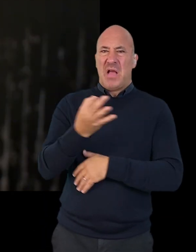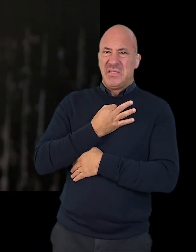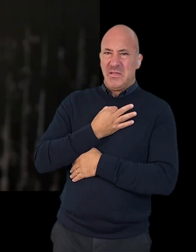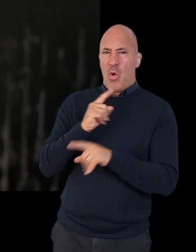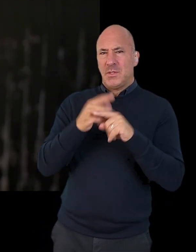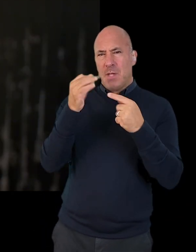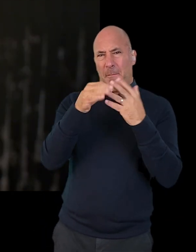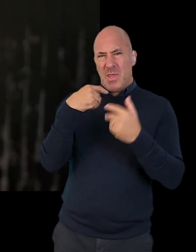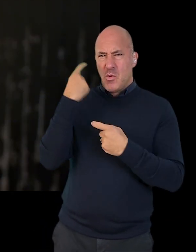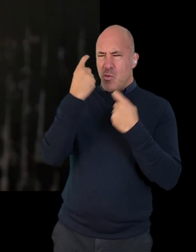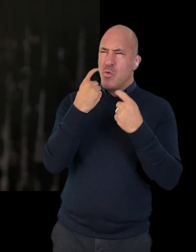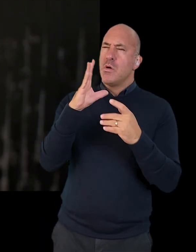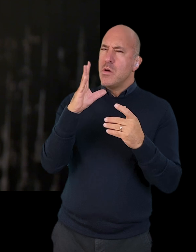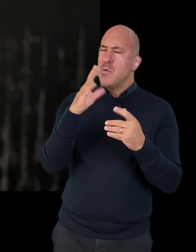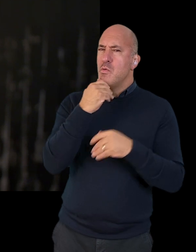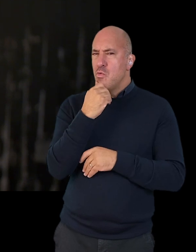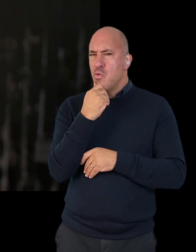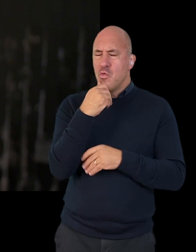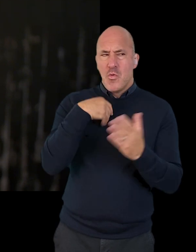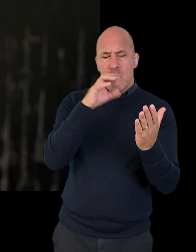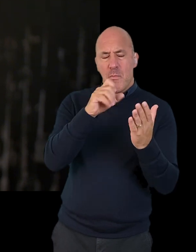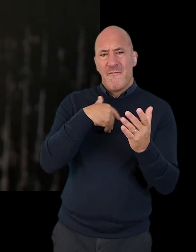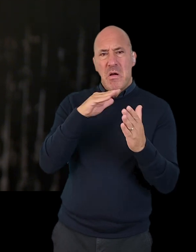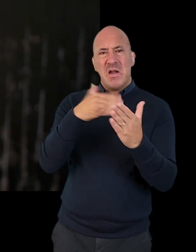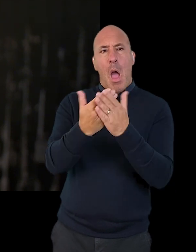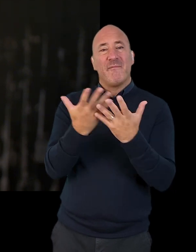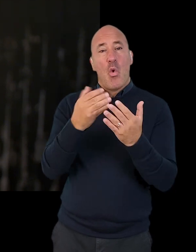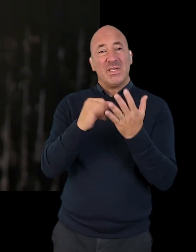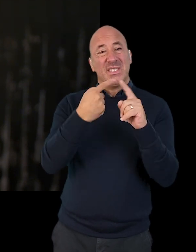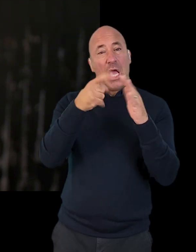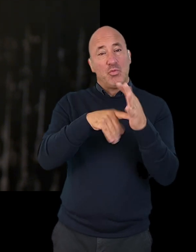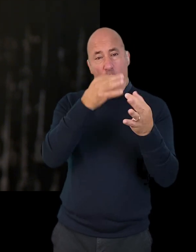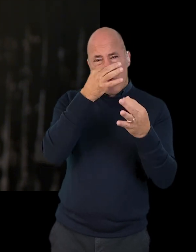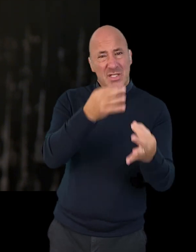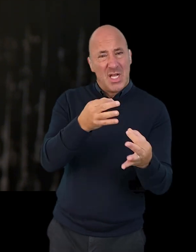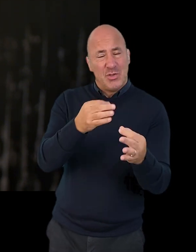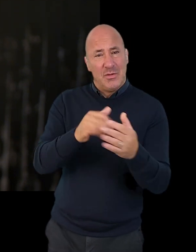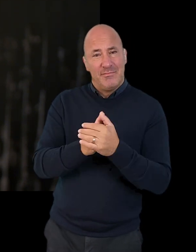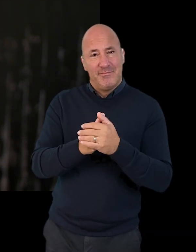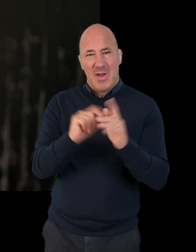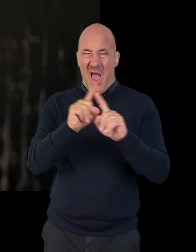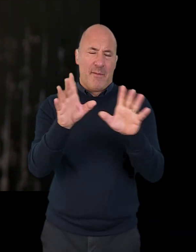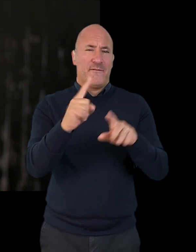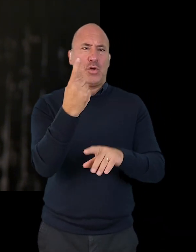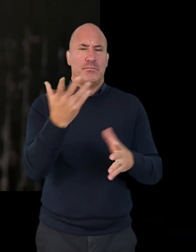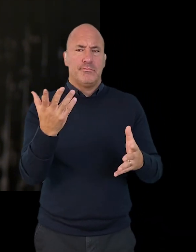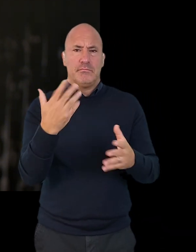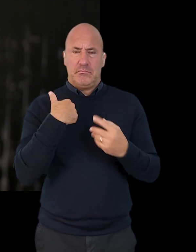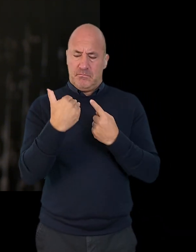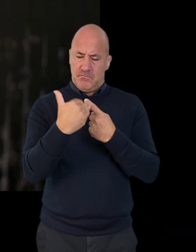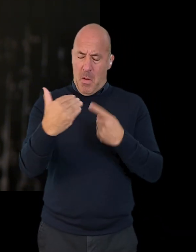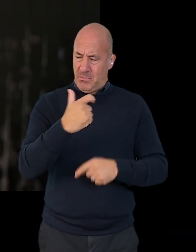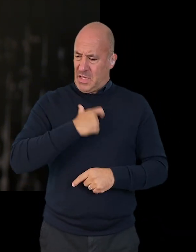ask yourself and points to think about when you are preparing your statement in sexual orientation claims. First of all,